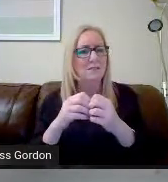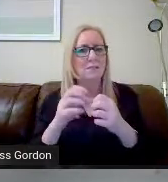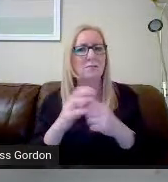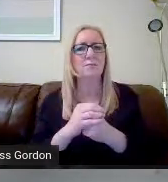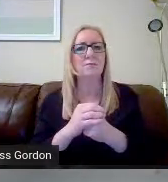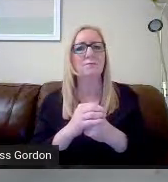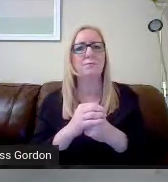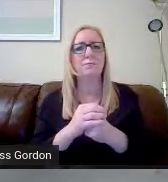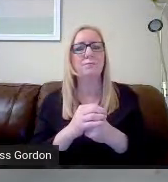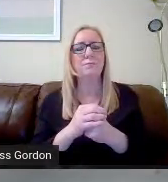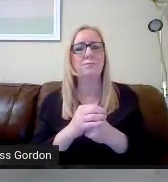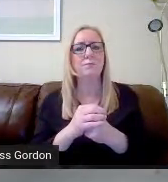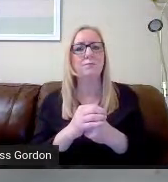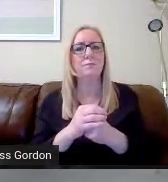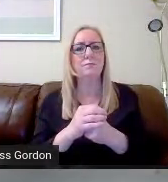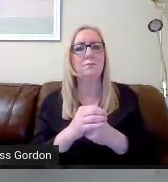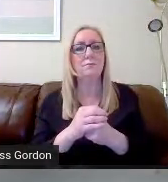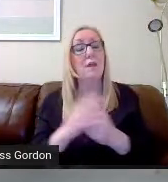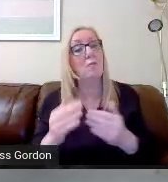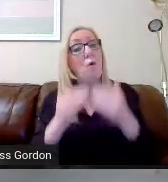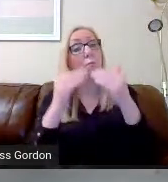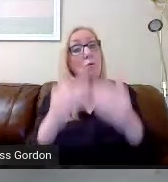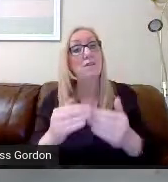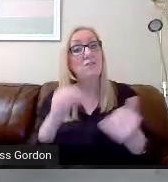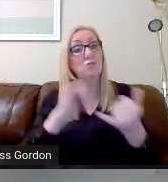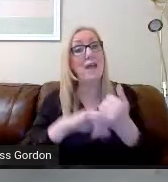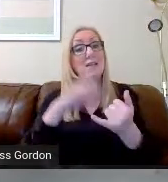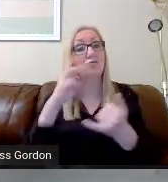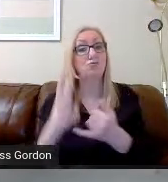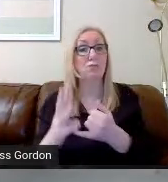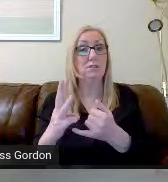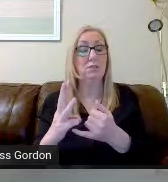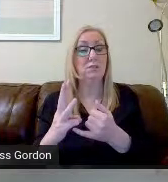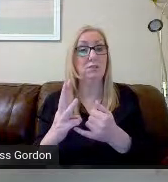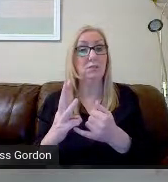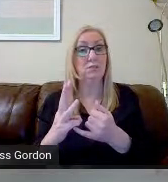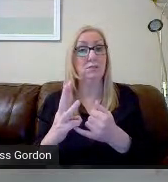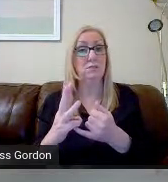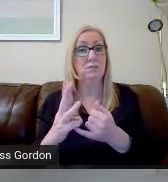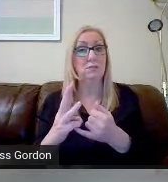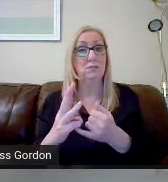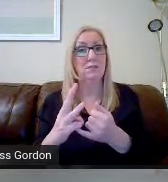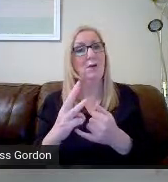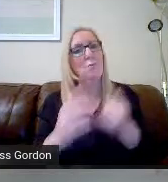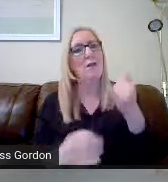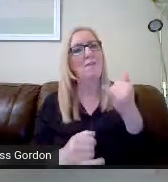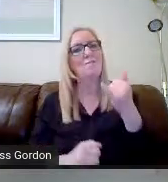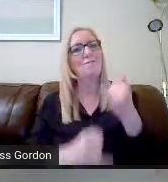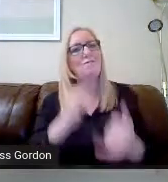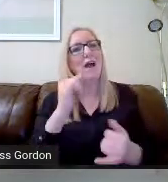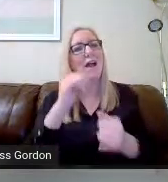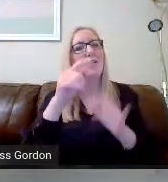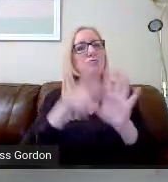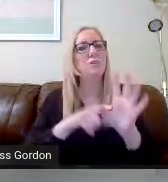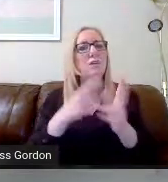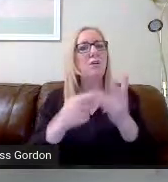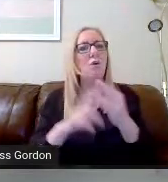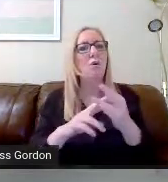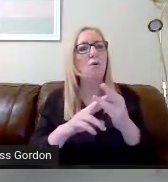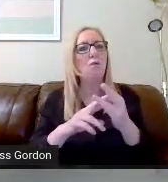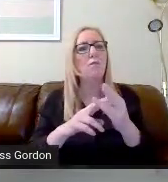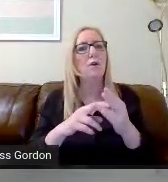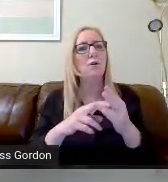And they'll move into third year, which will be the final year of the junior phase